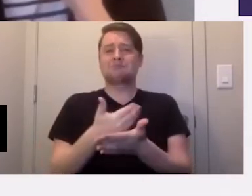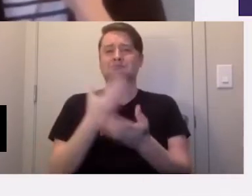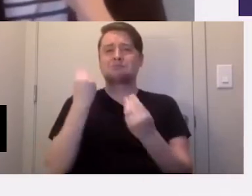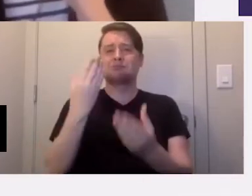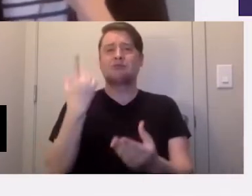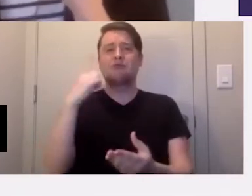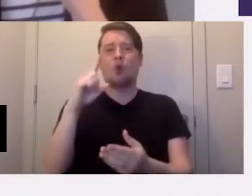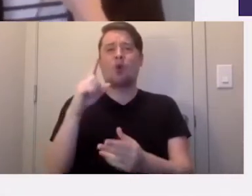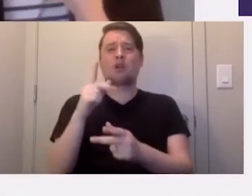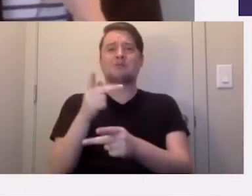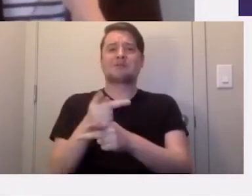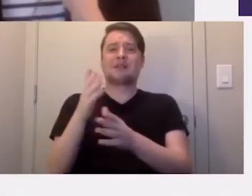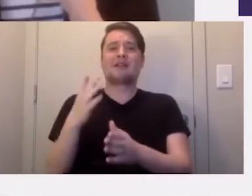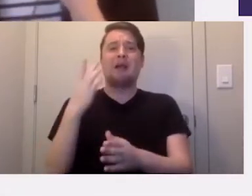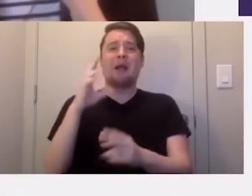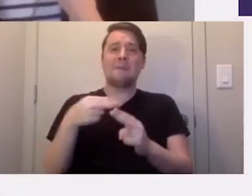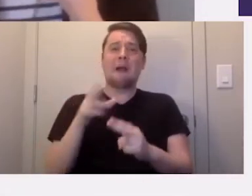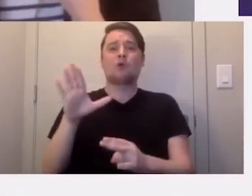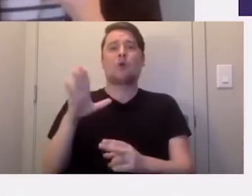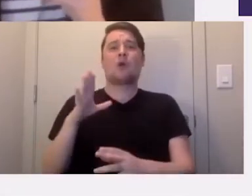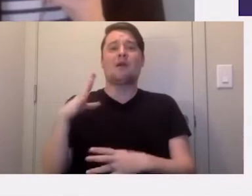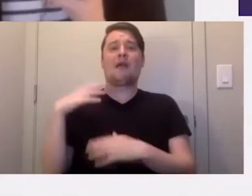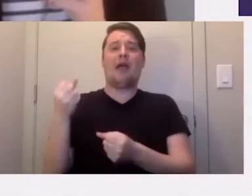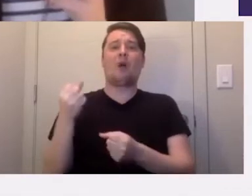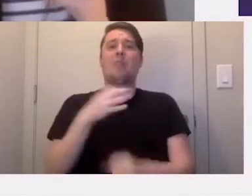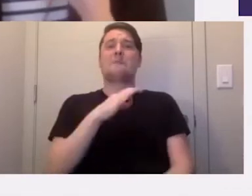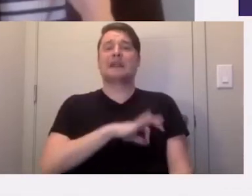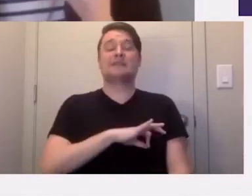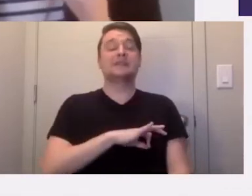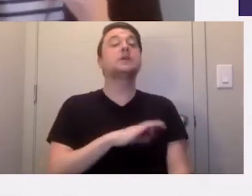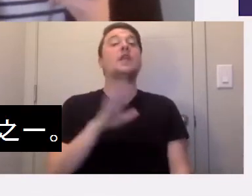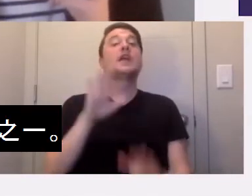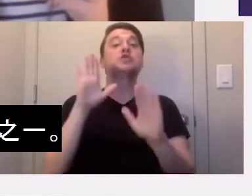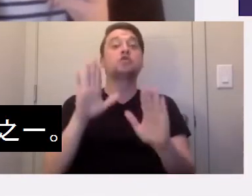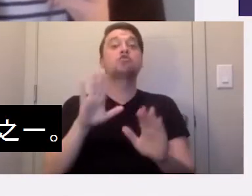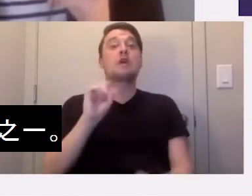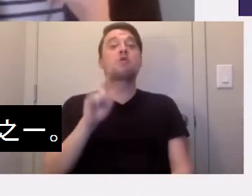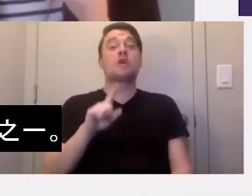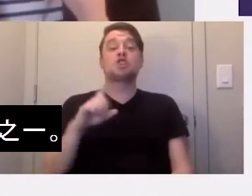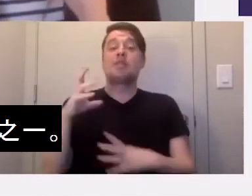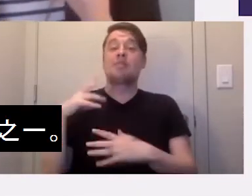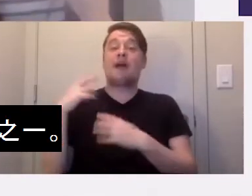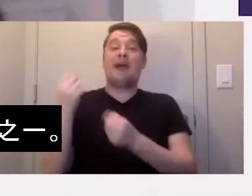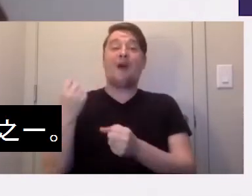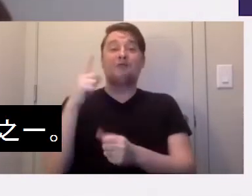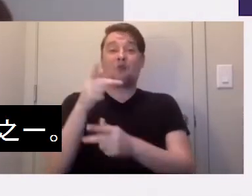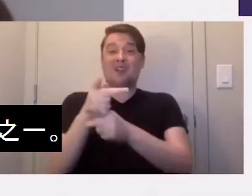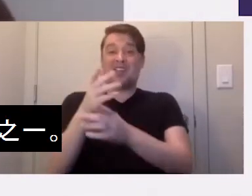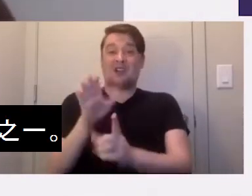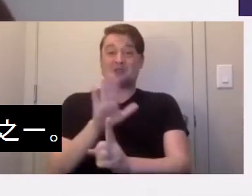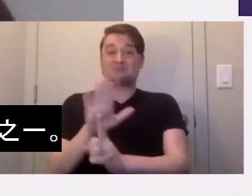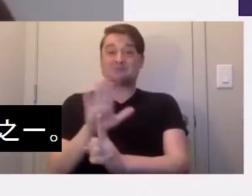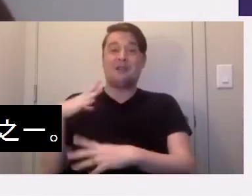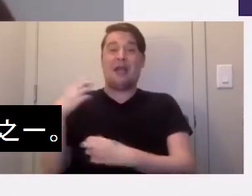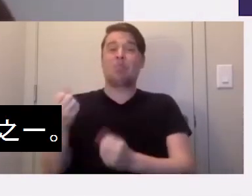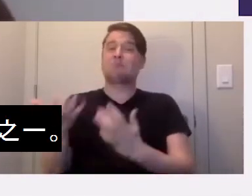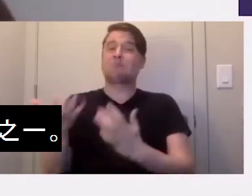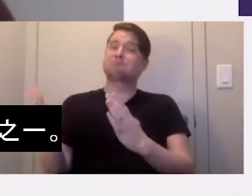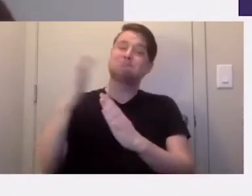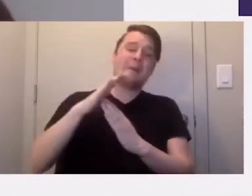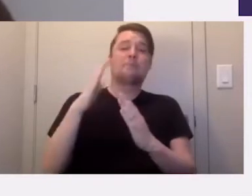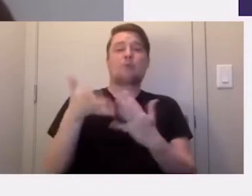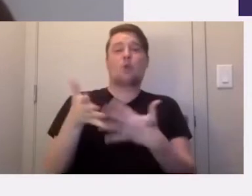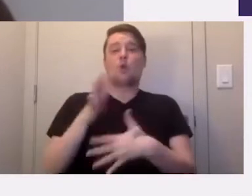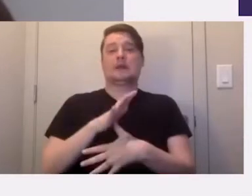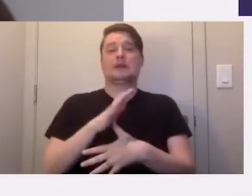caregivers about health benefits? Great question. The health of caregivers is one of our top priorities, and there